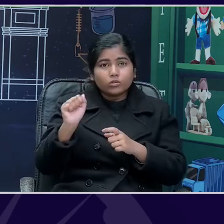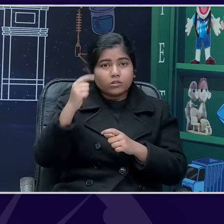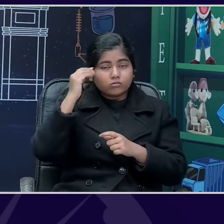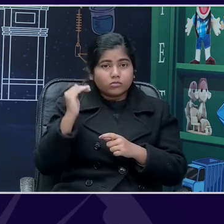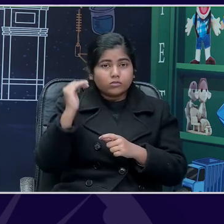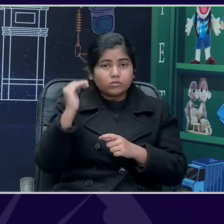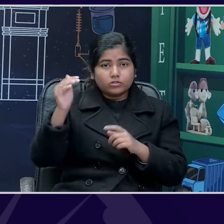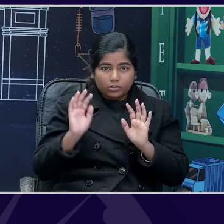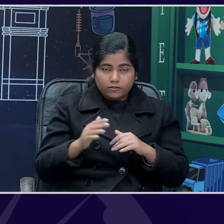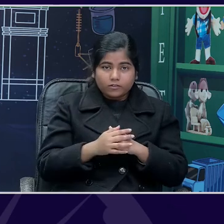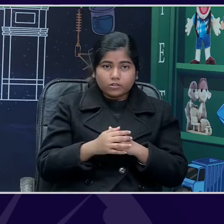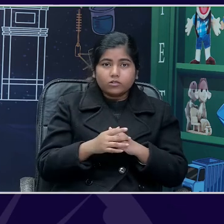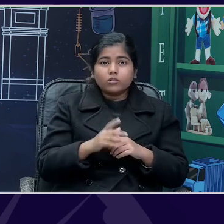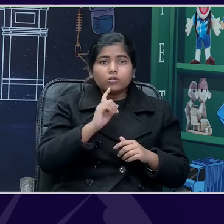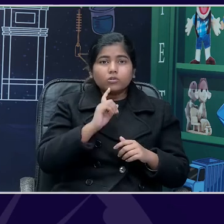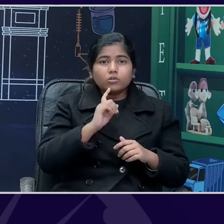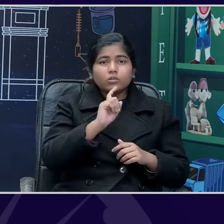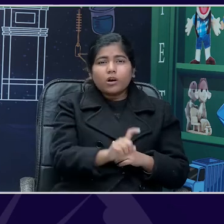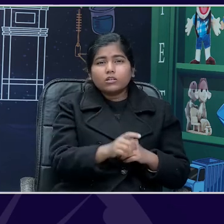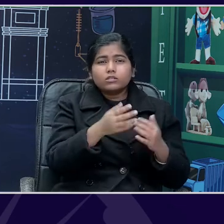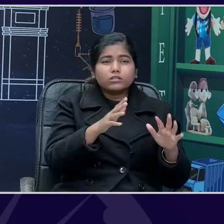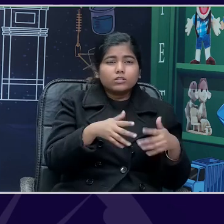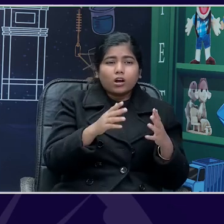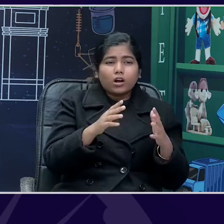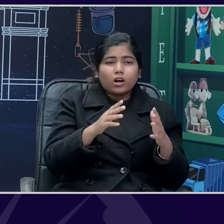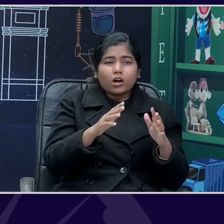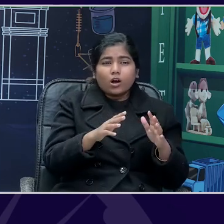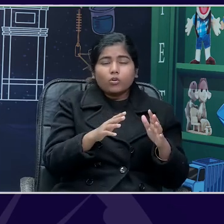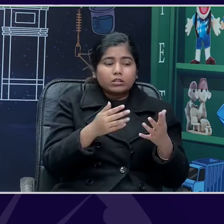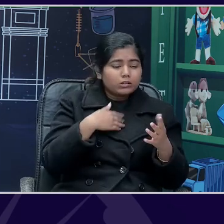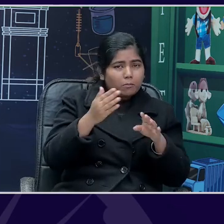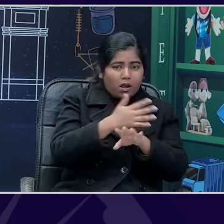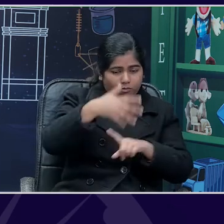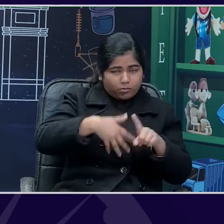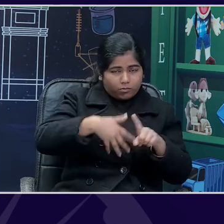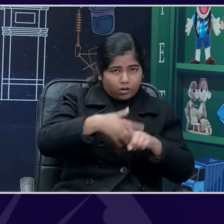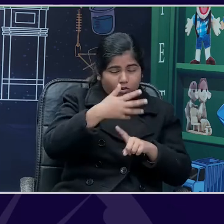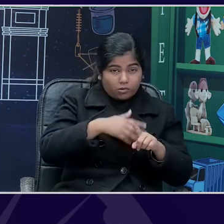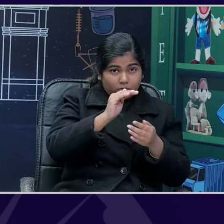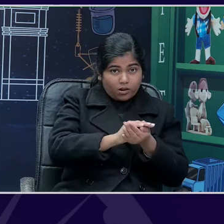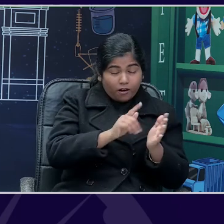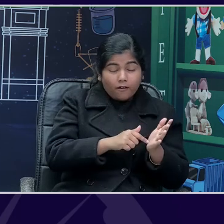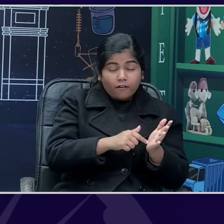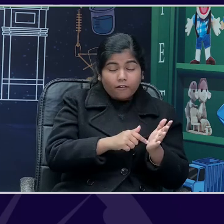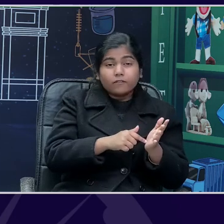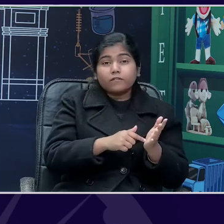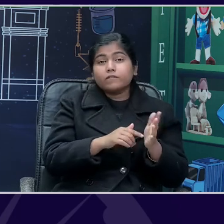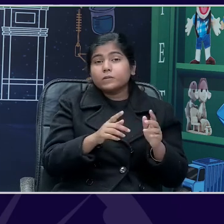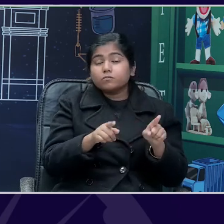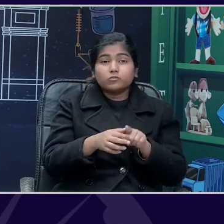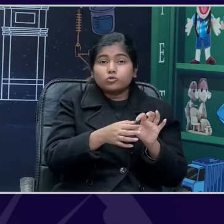you know, what they presently know, you know, for pre-existing knowledge. So, I would ask questions such as,